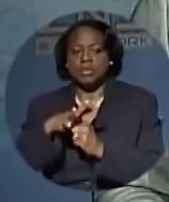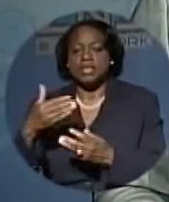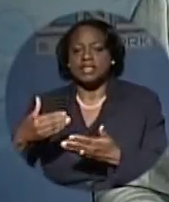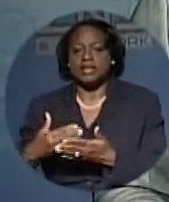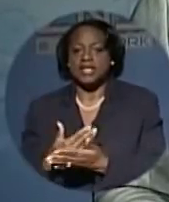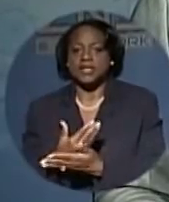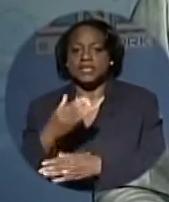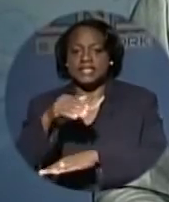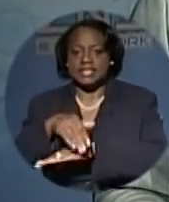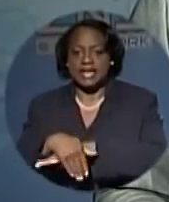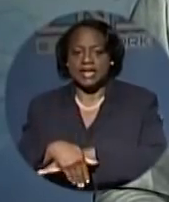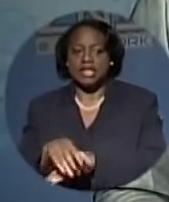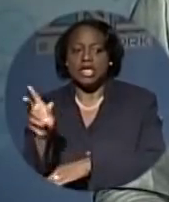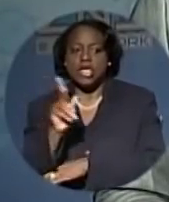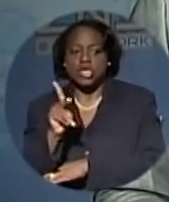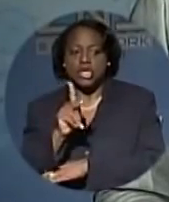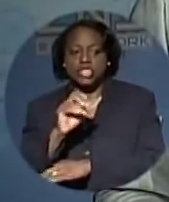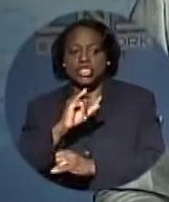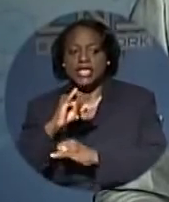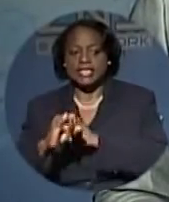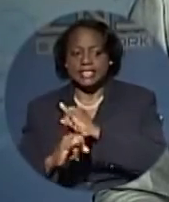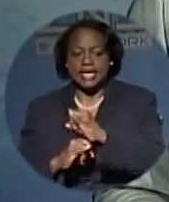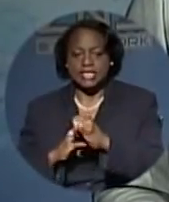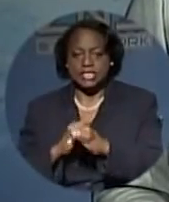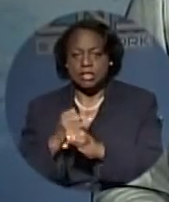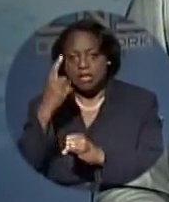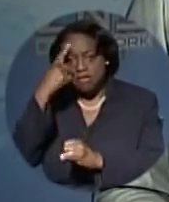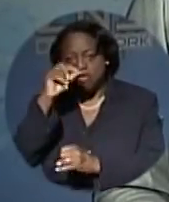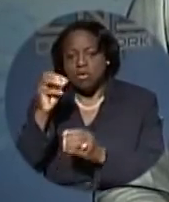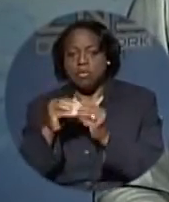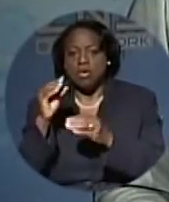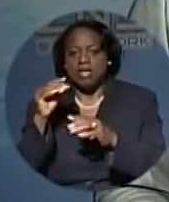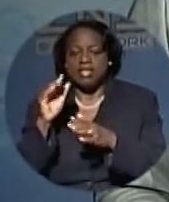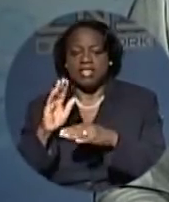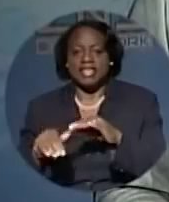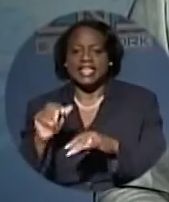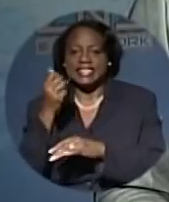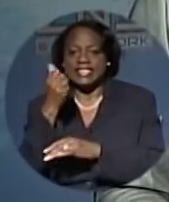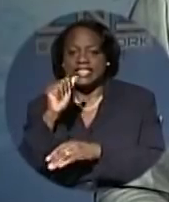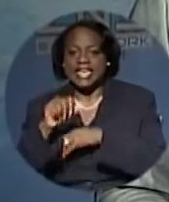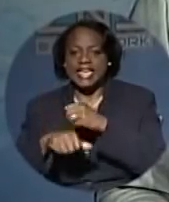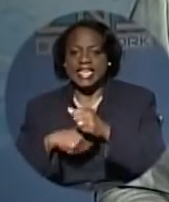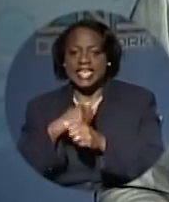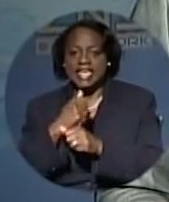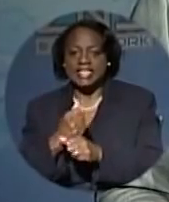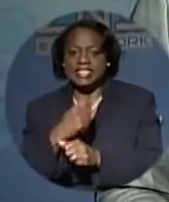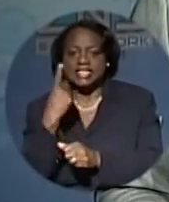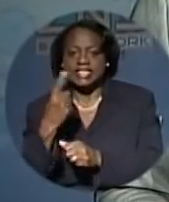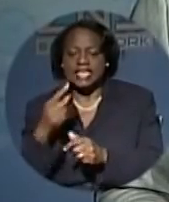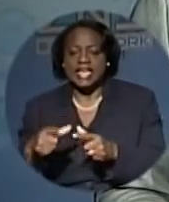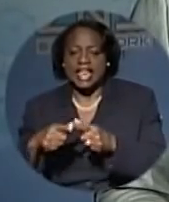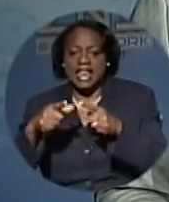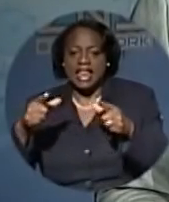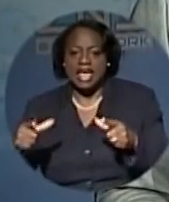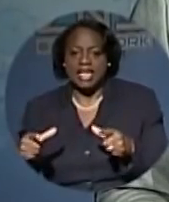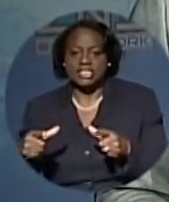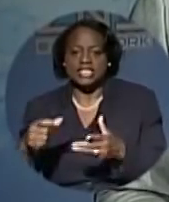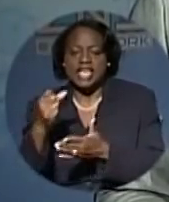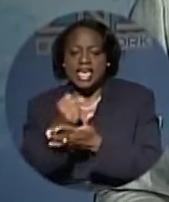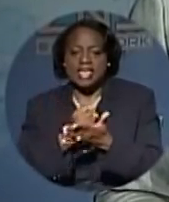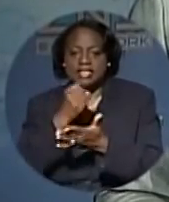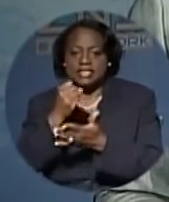Kirzner International, which has for more than a decade held the distinction of being the country's single largest private sector employer,